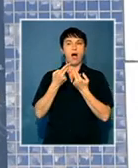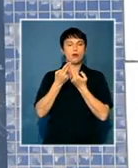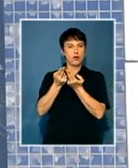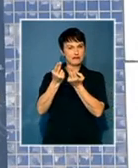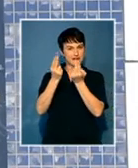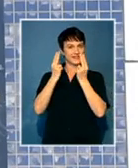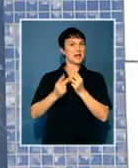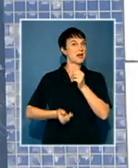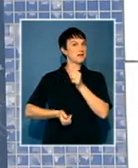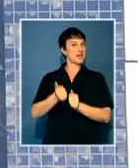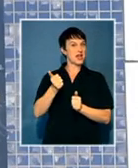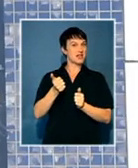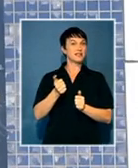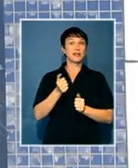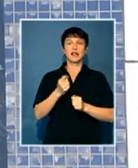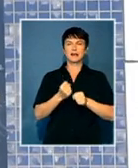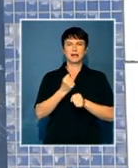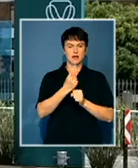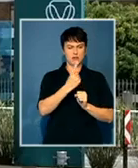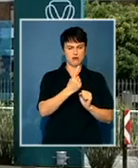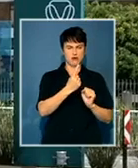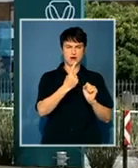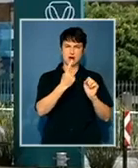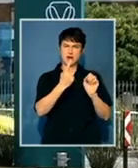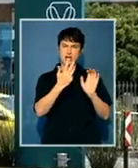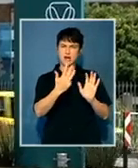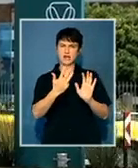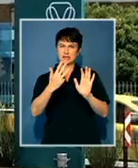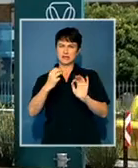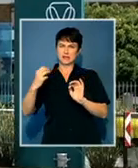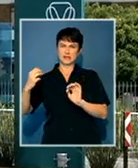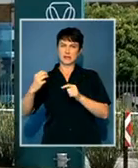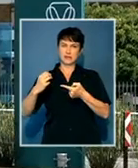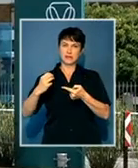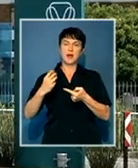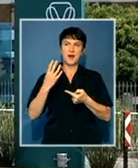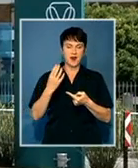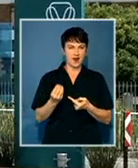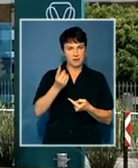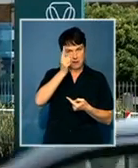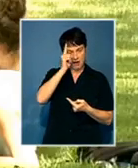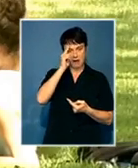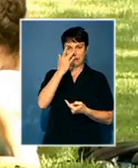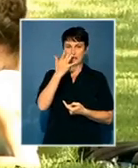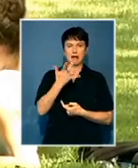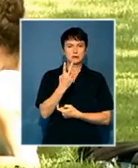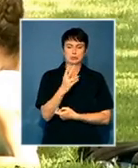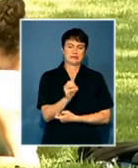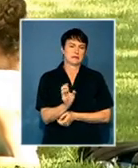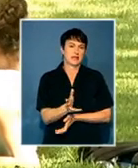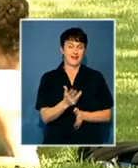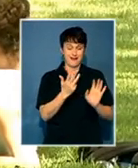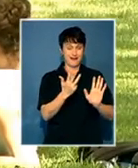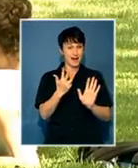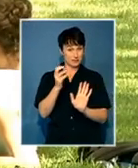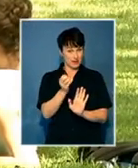By the early 90s, only 2% of the students registered at this tertiary institution were black and colored. The remaining 98